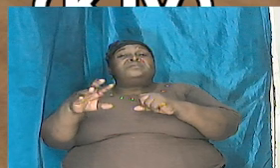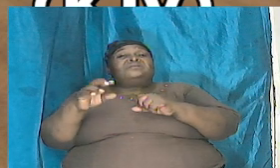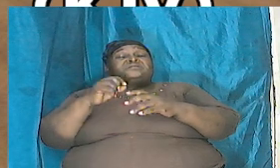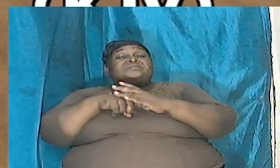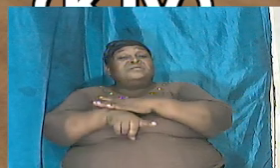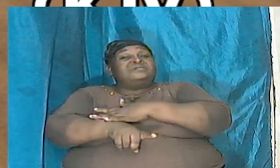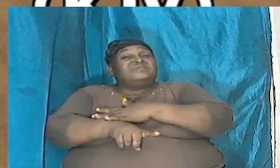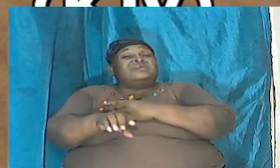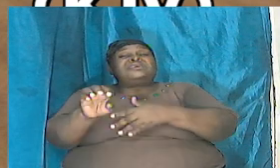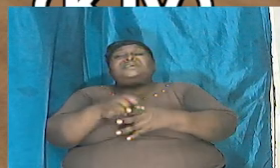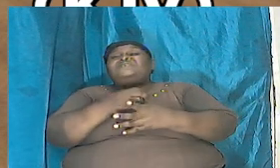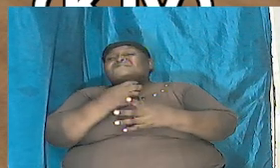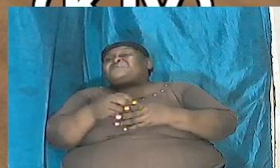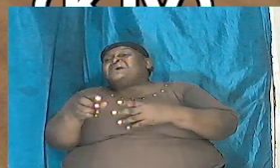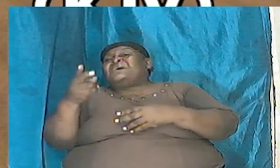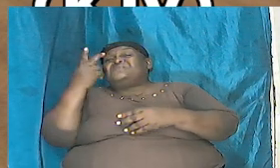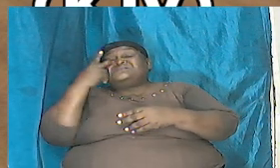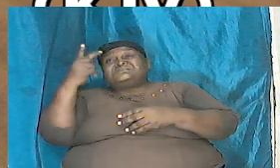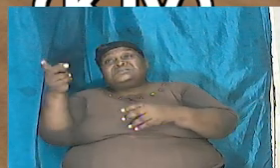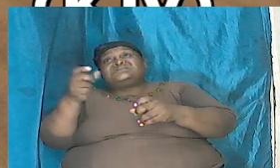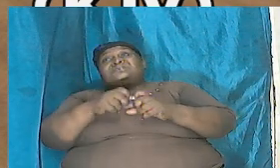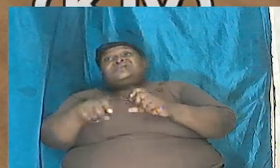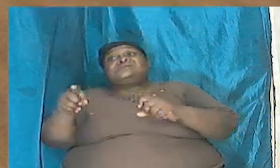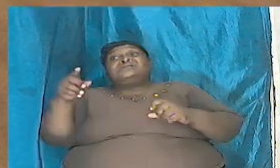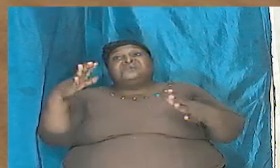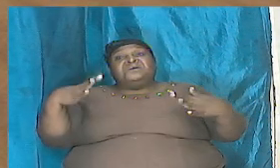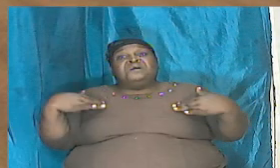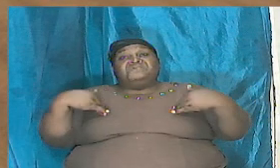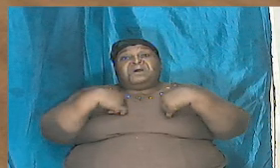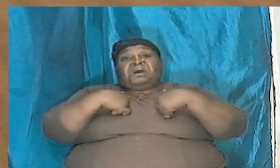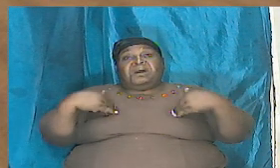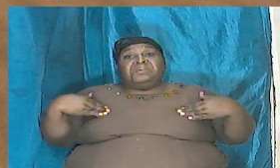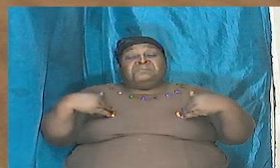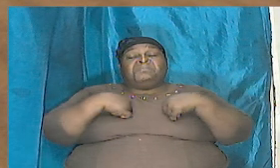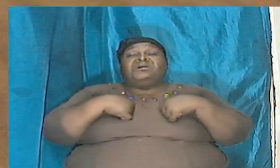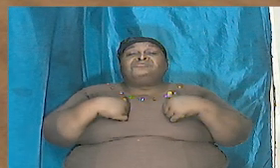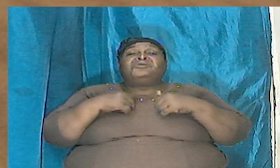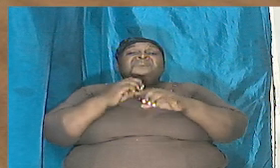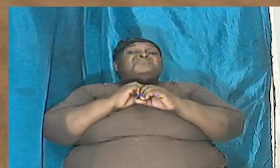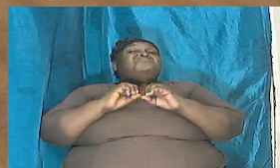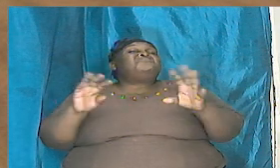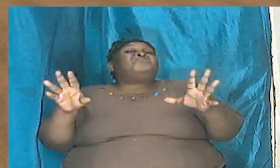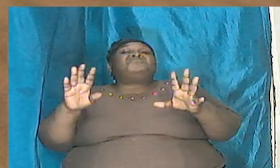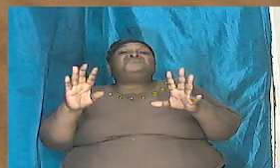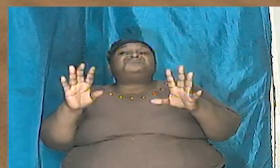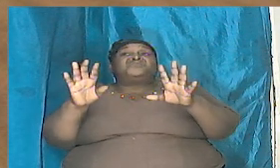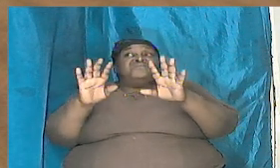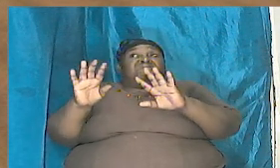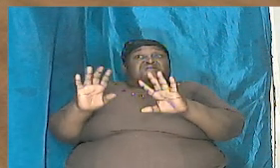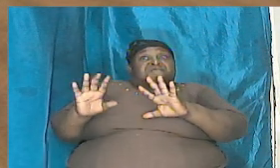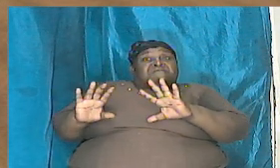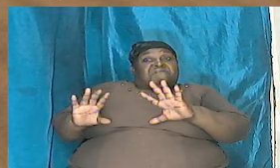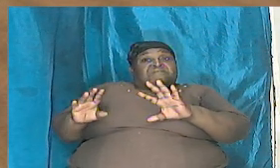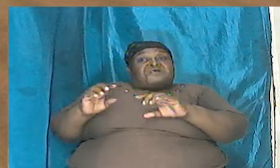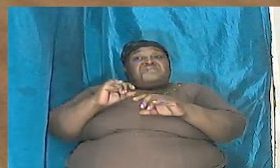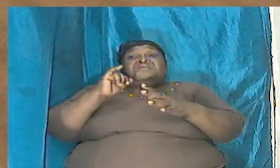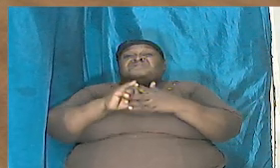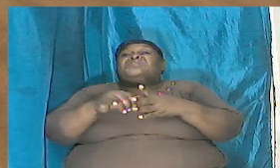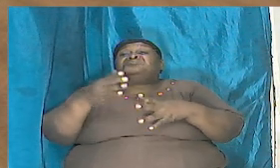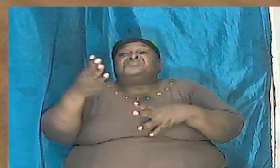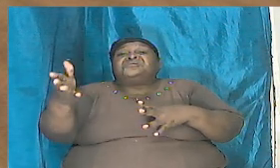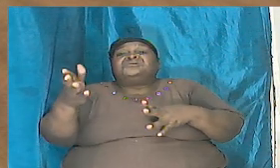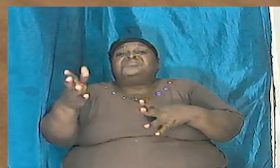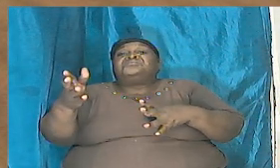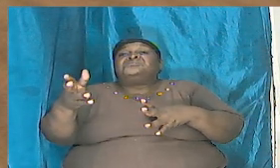down even at the sight of him none is so fierce that dare